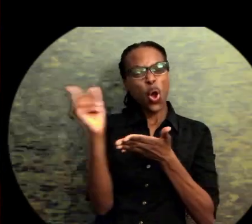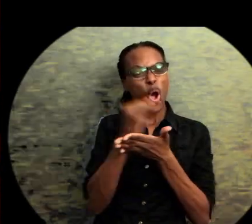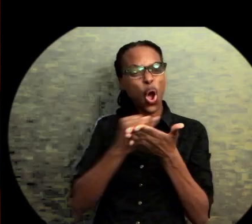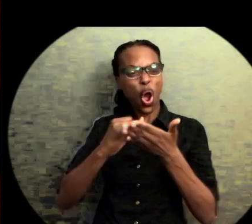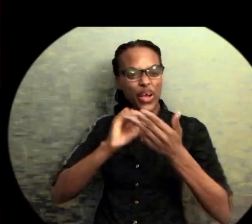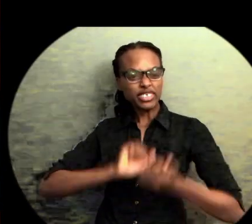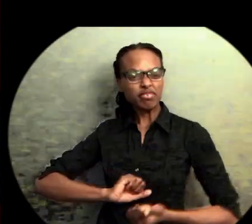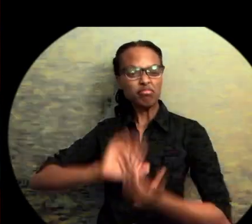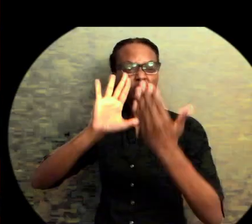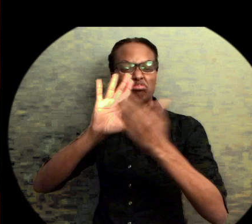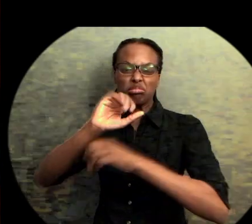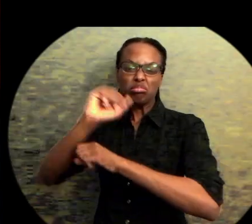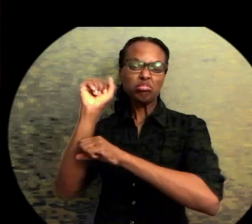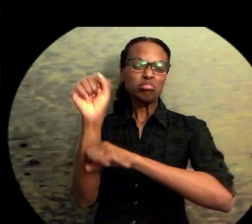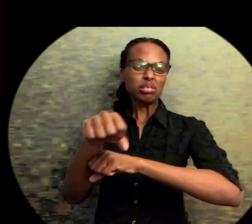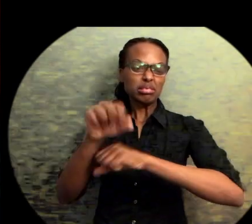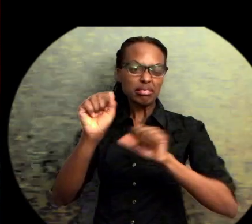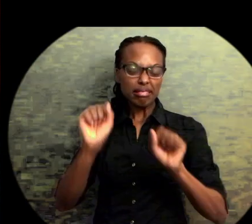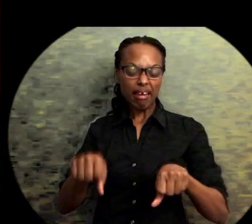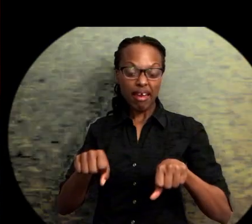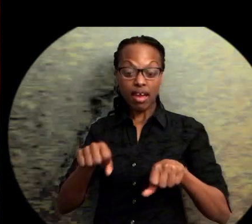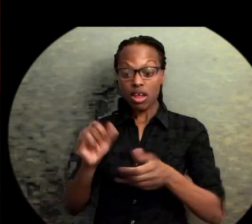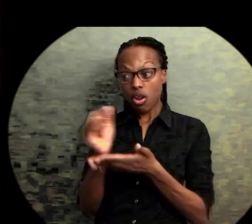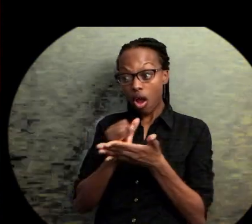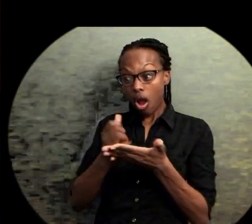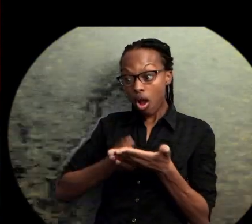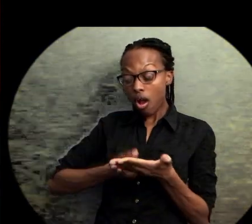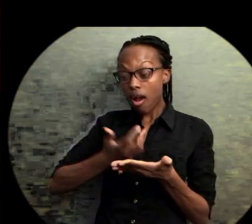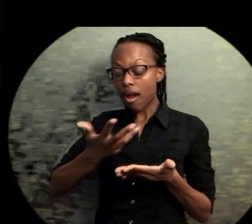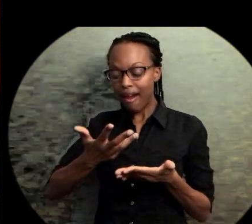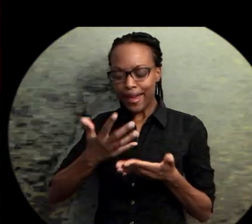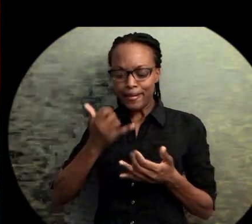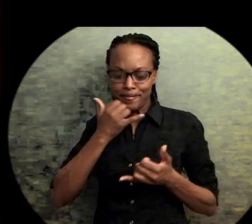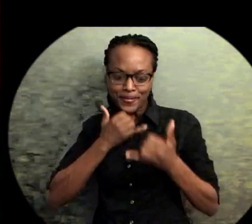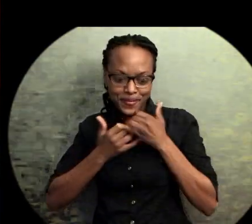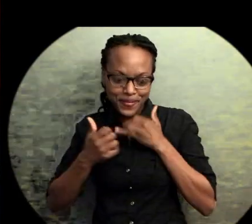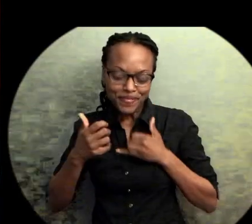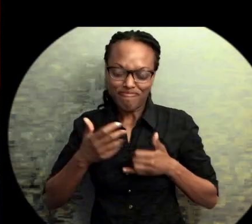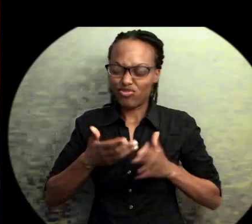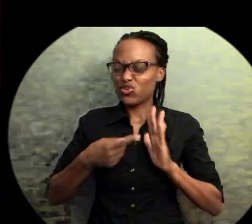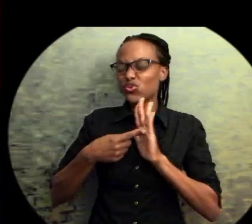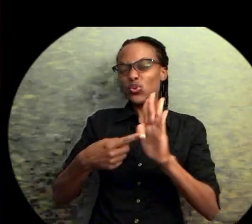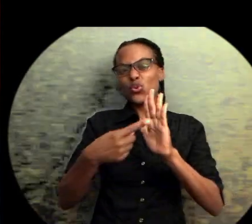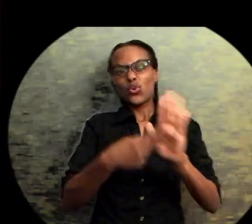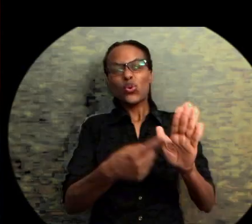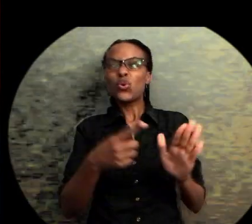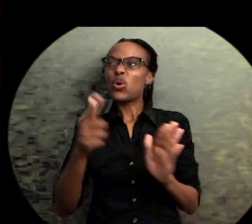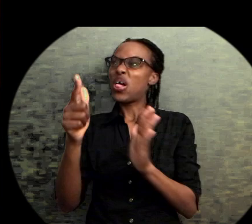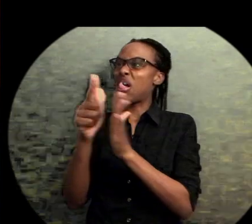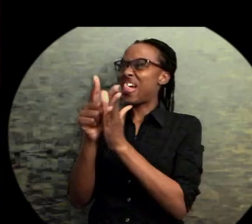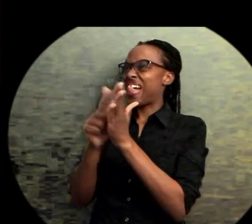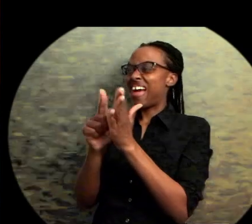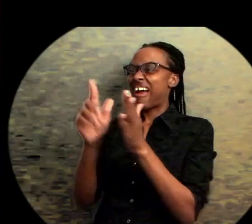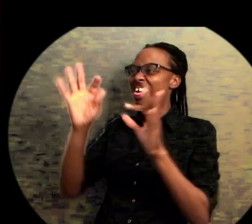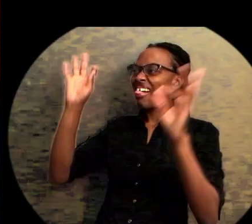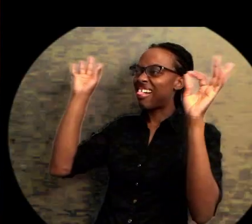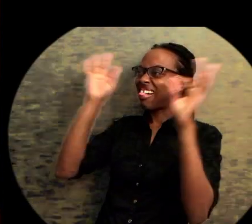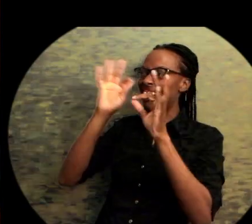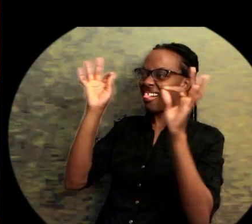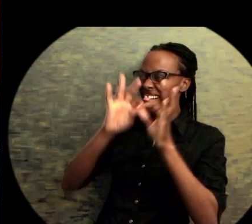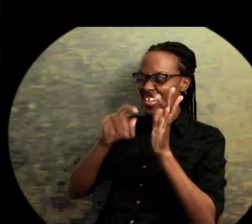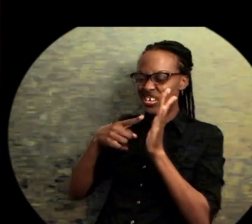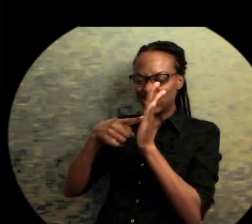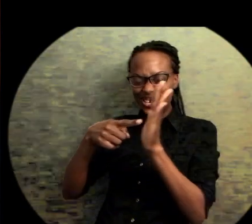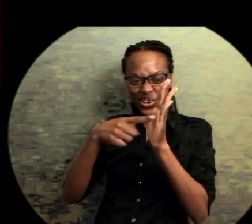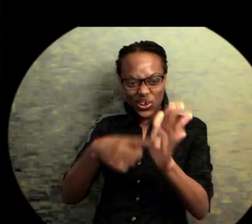Embraces our flaws and laughs at unjust laws with irreverence. Moves military squads and heals wounds with